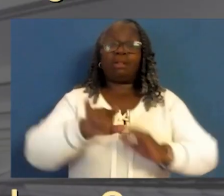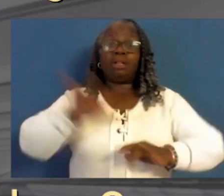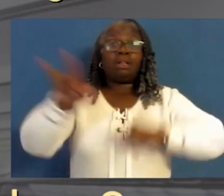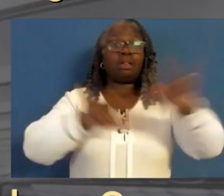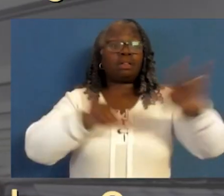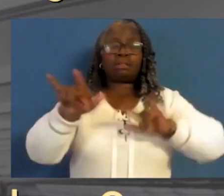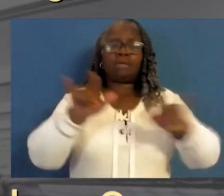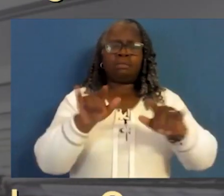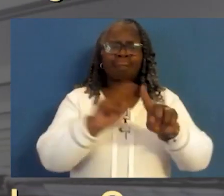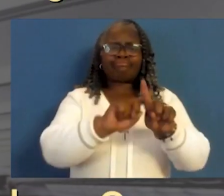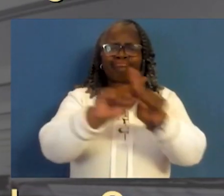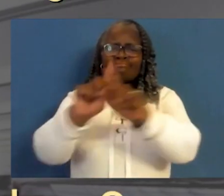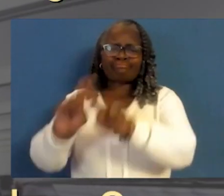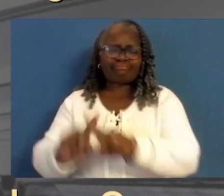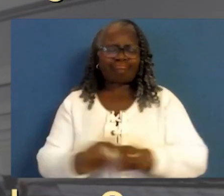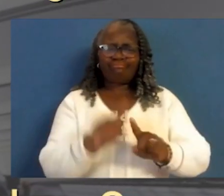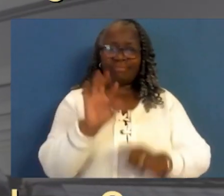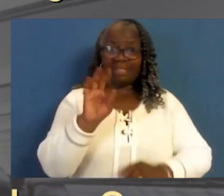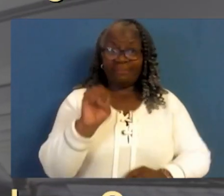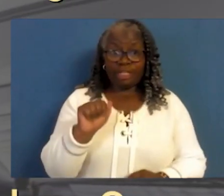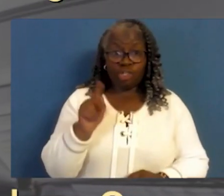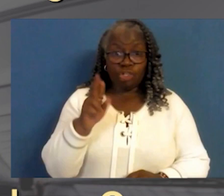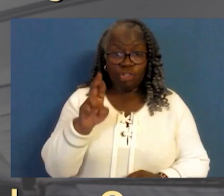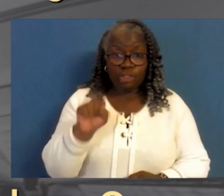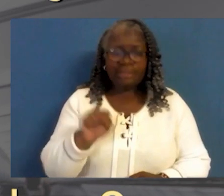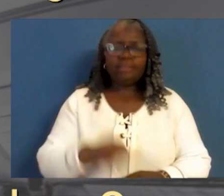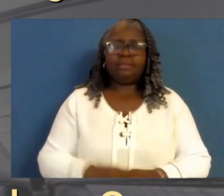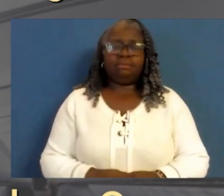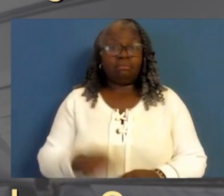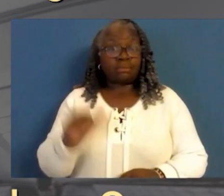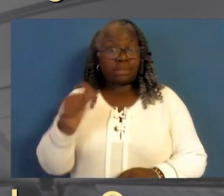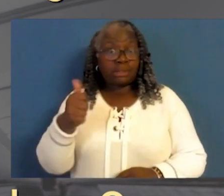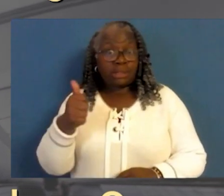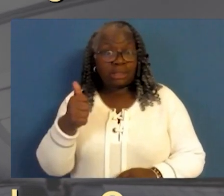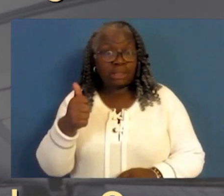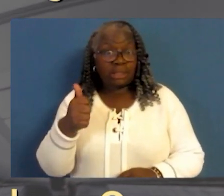Number nine, the right to accessible aircraft features.